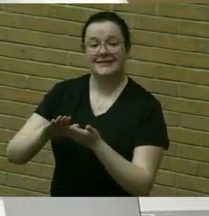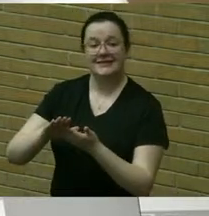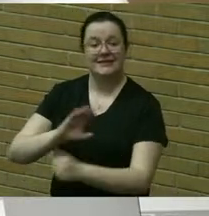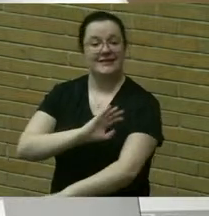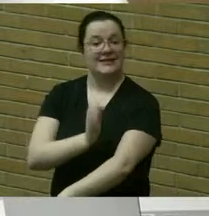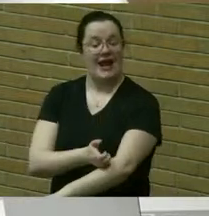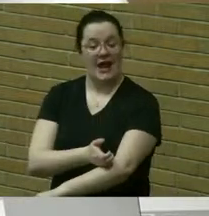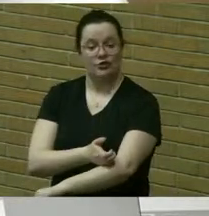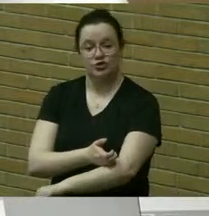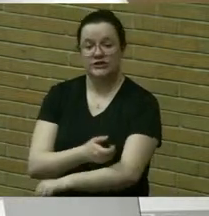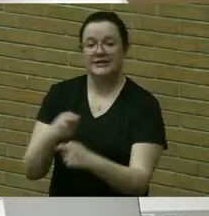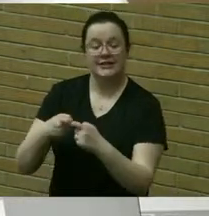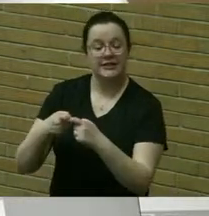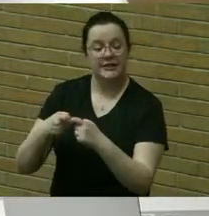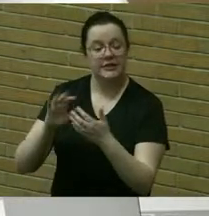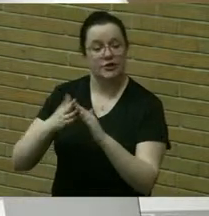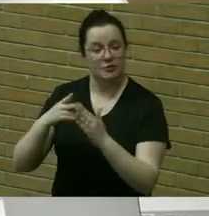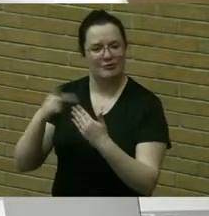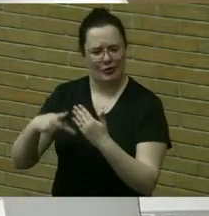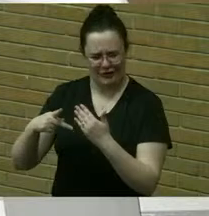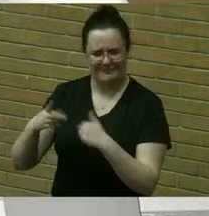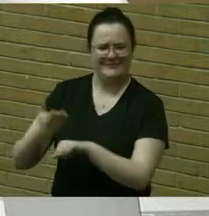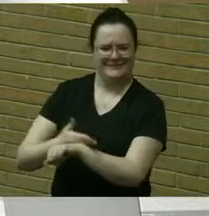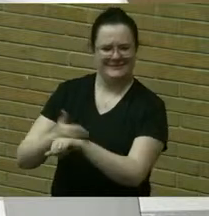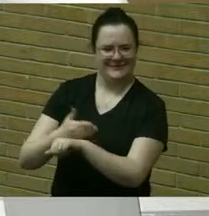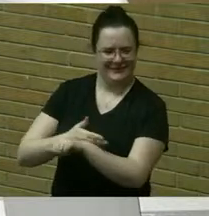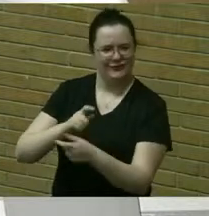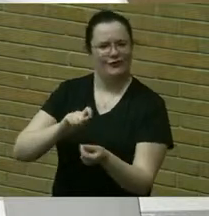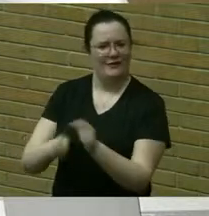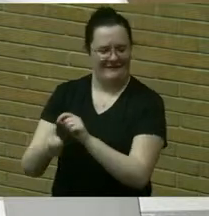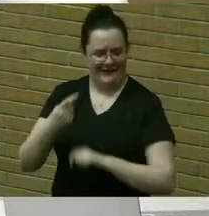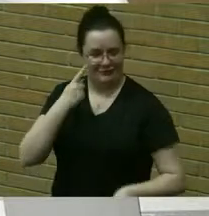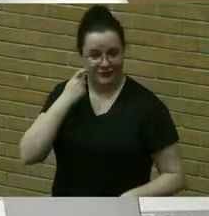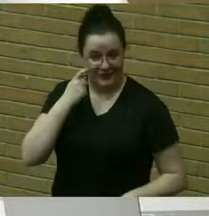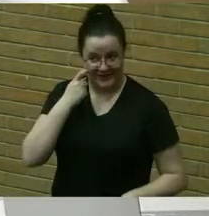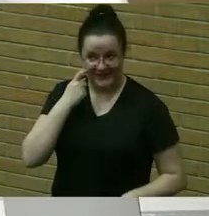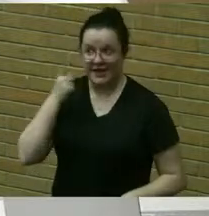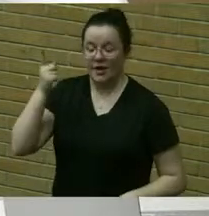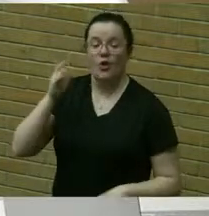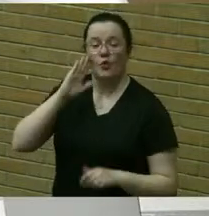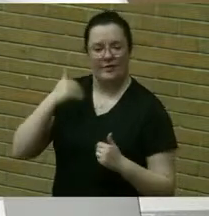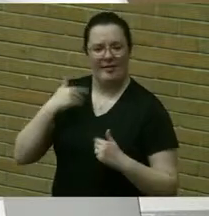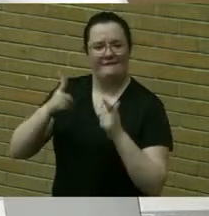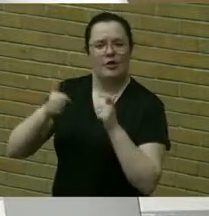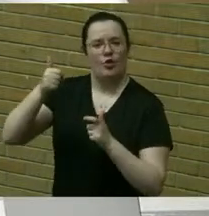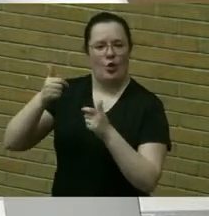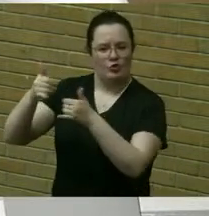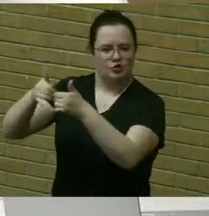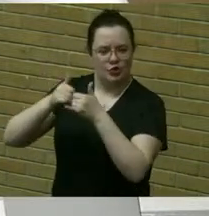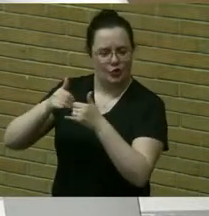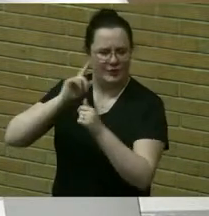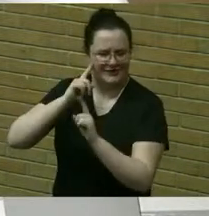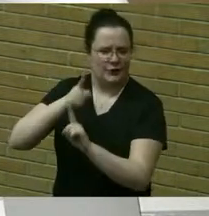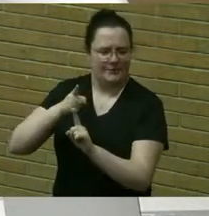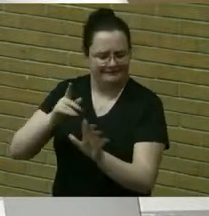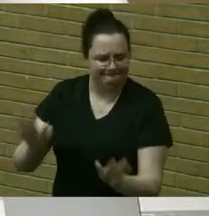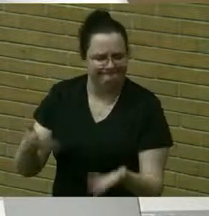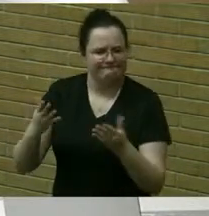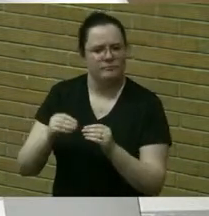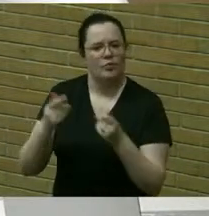totally revamped of late in far involving larger awards that will enable implementation of bigger sustainability projects